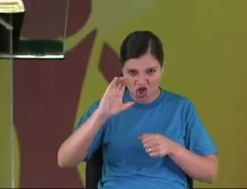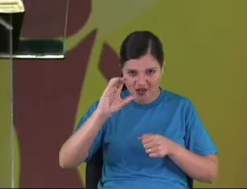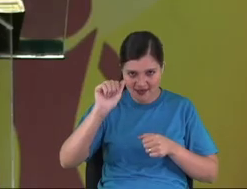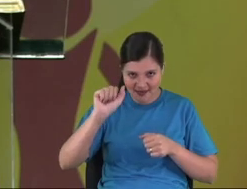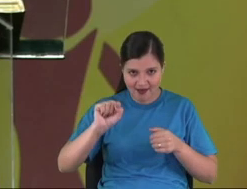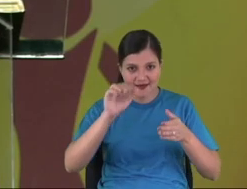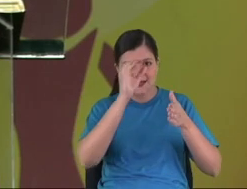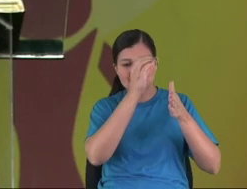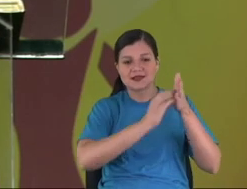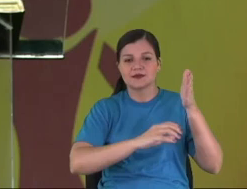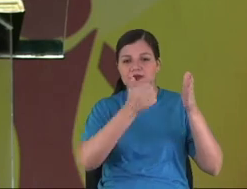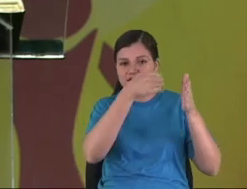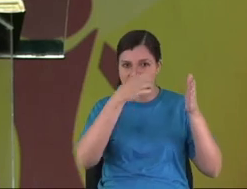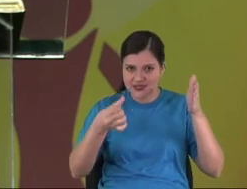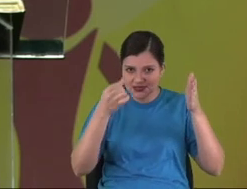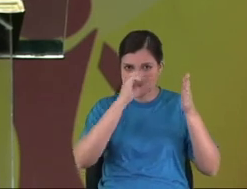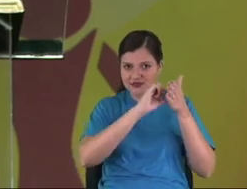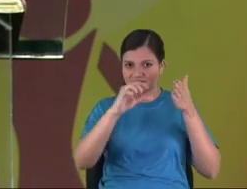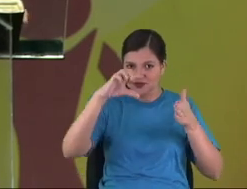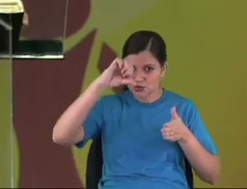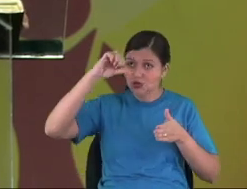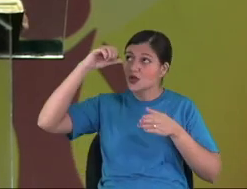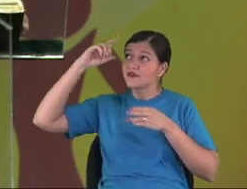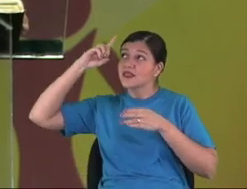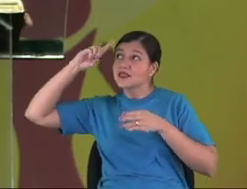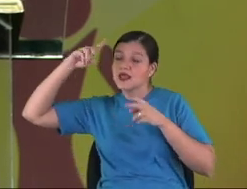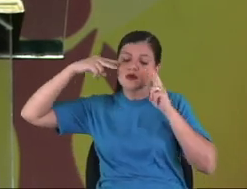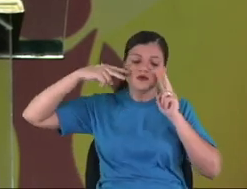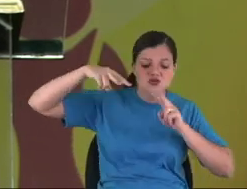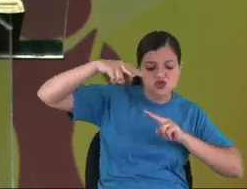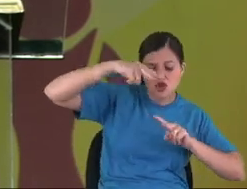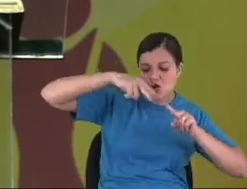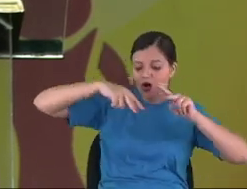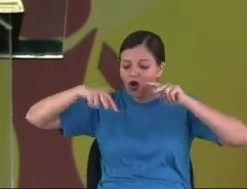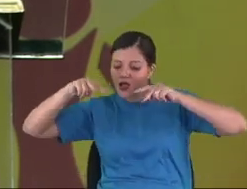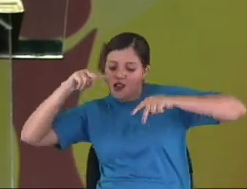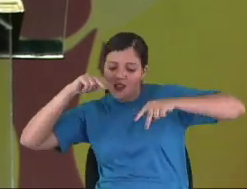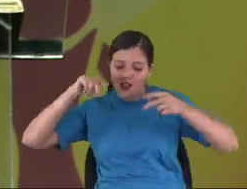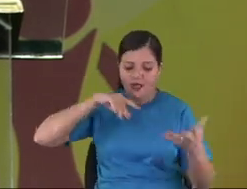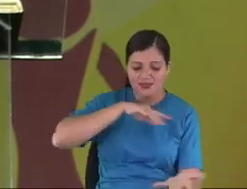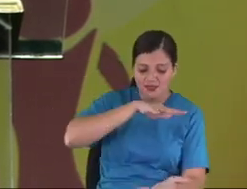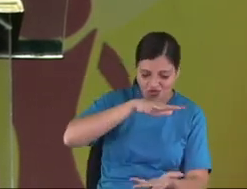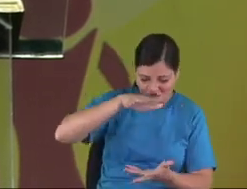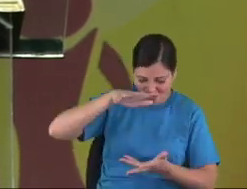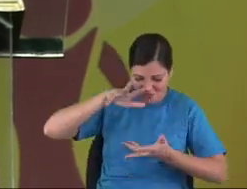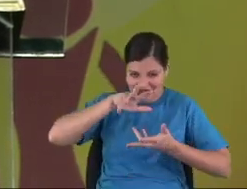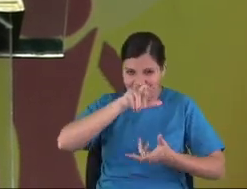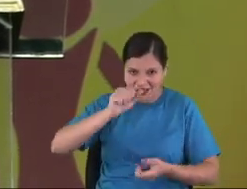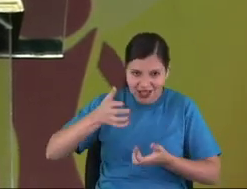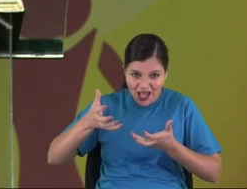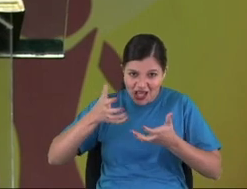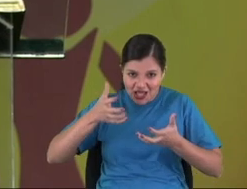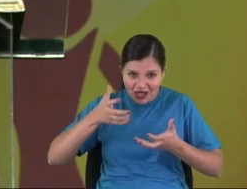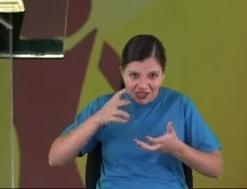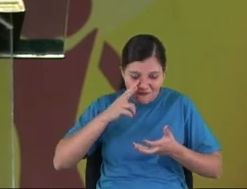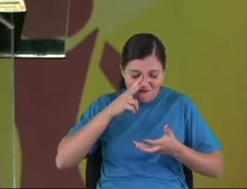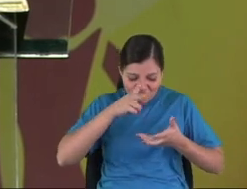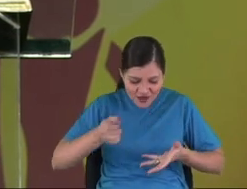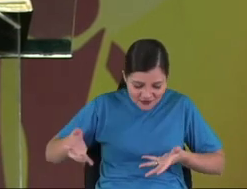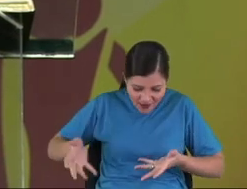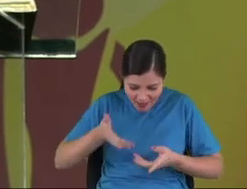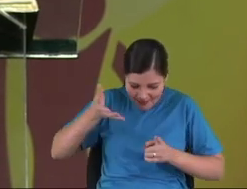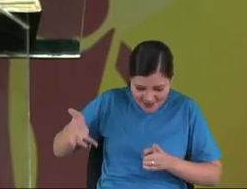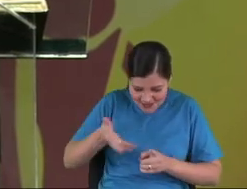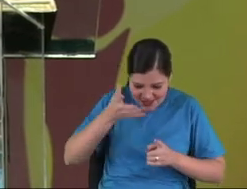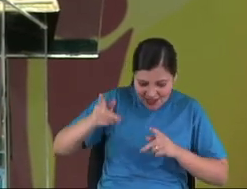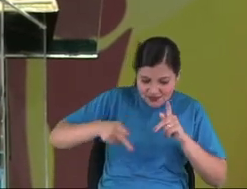The God's eyes scan all the earth and looking forward to get stronger. All